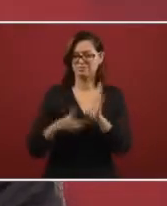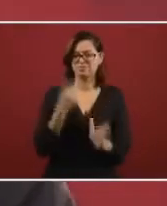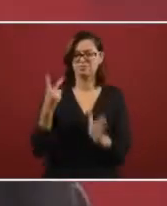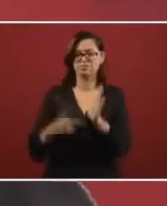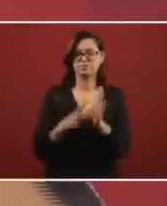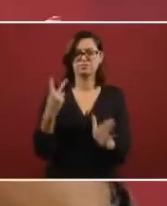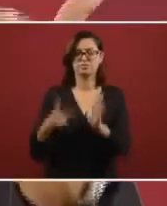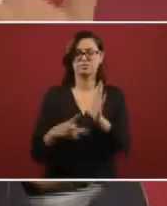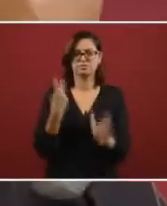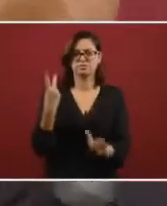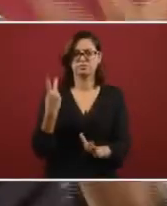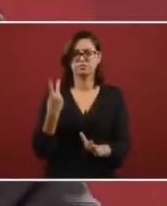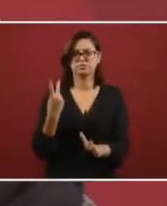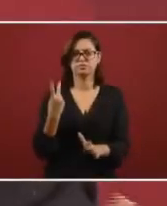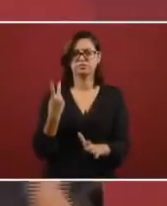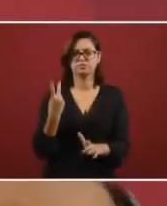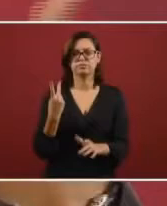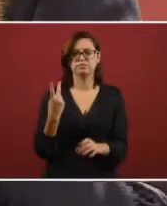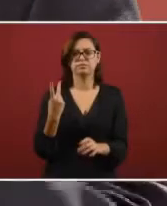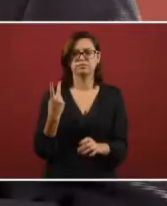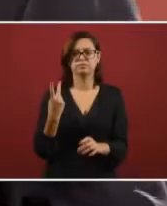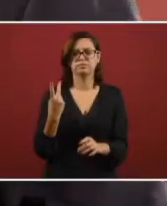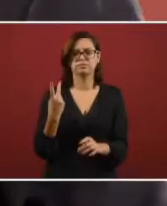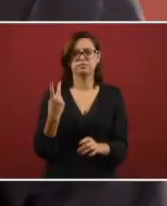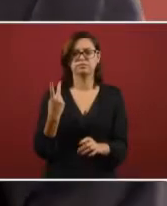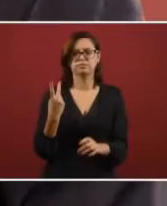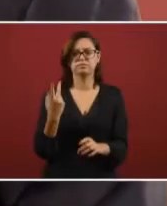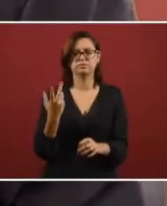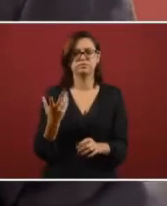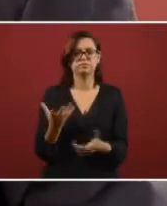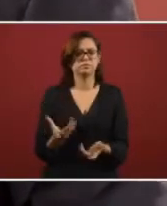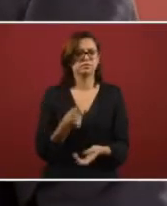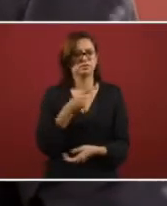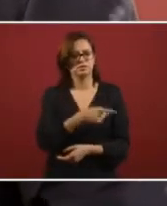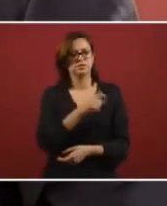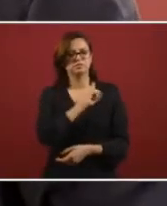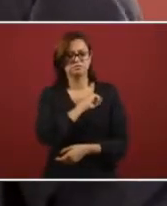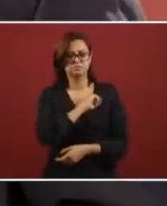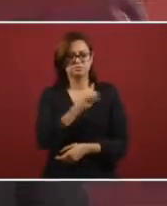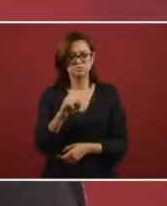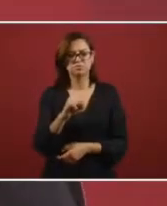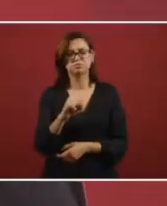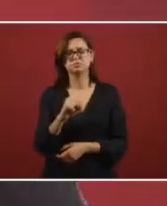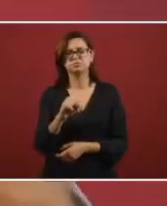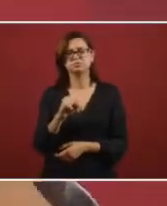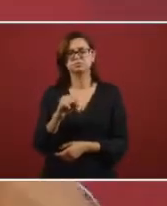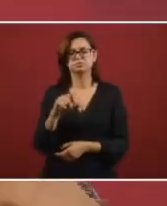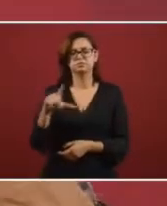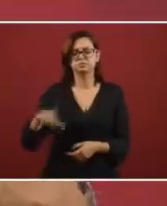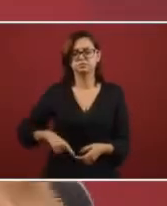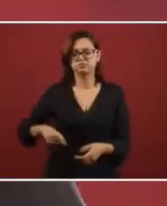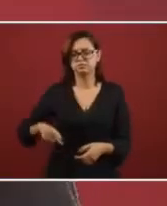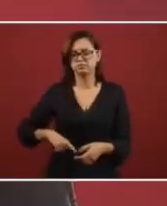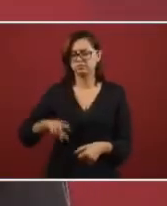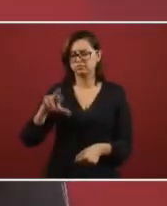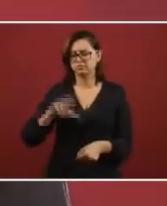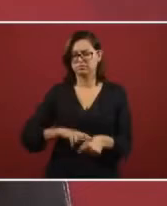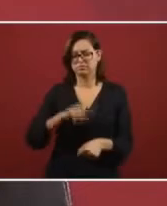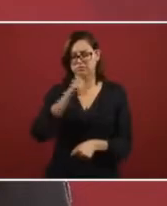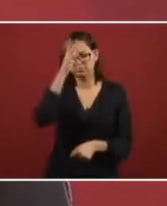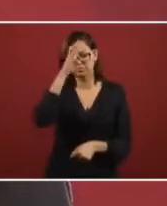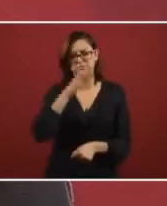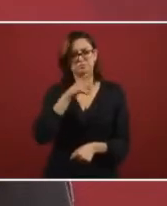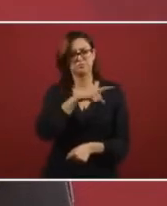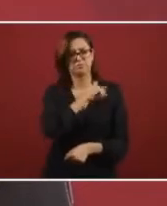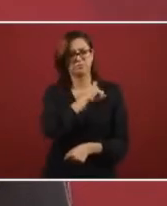he had committed illicit acts, the governor